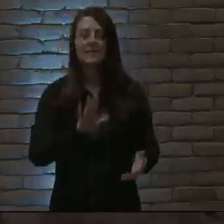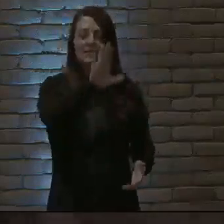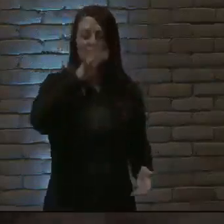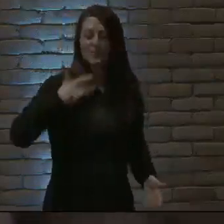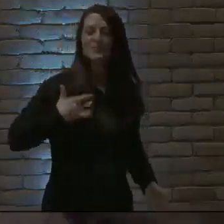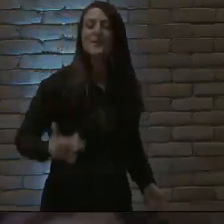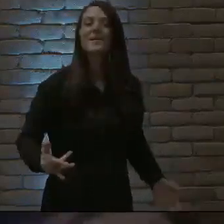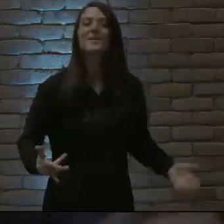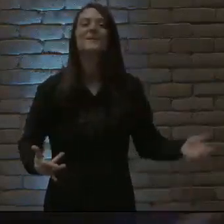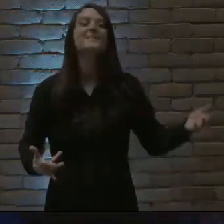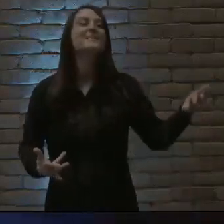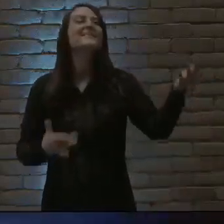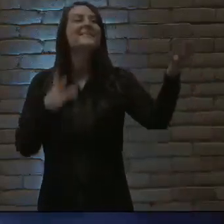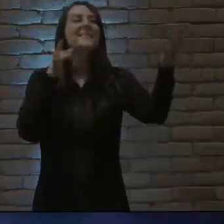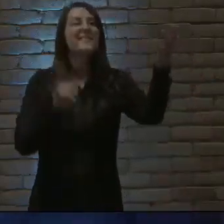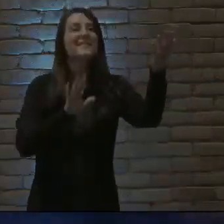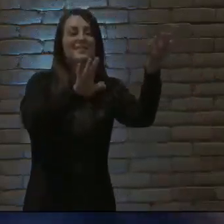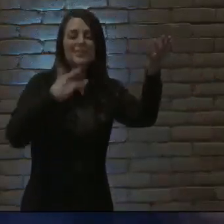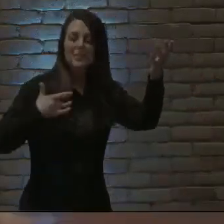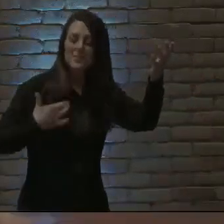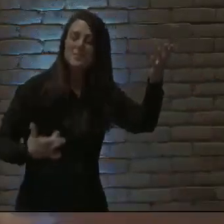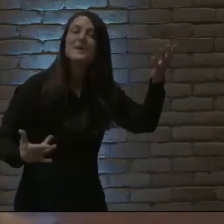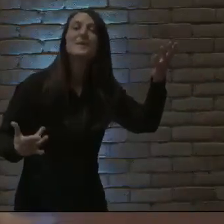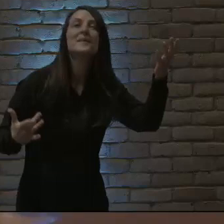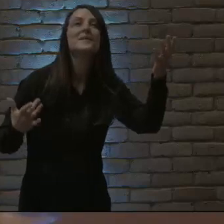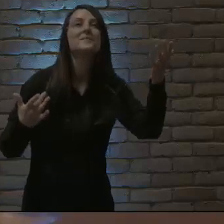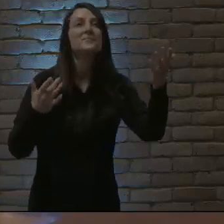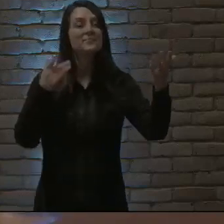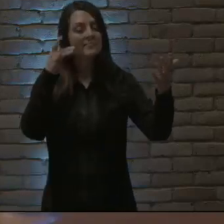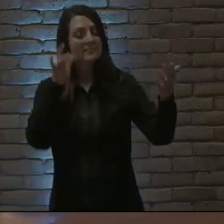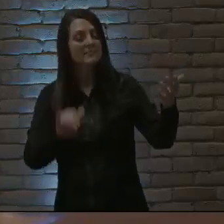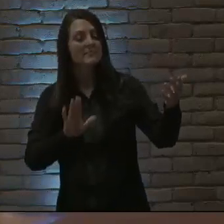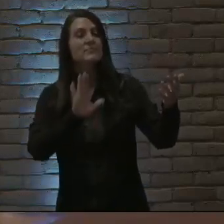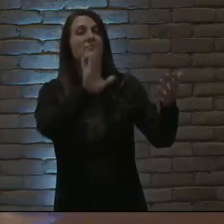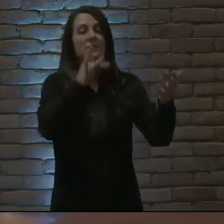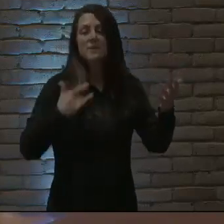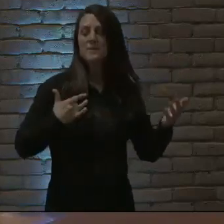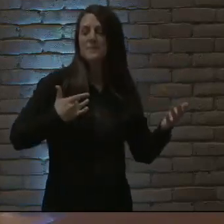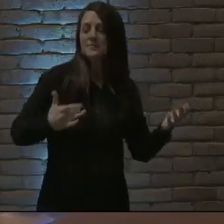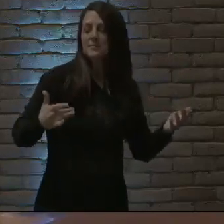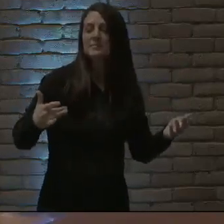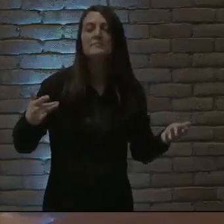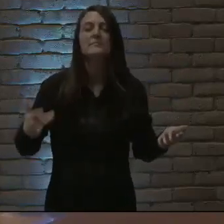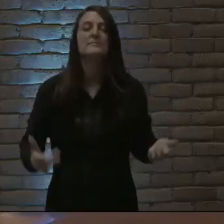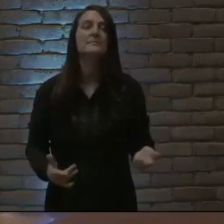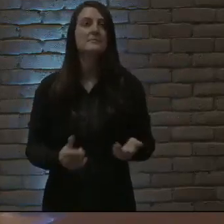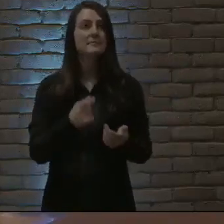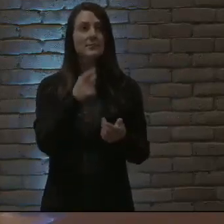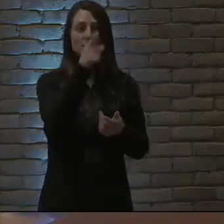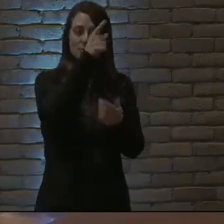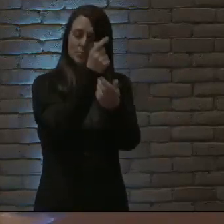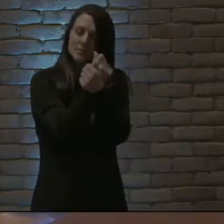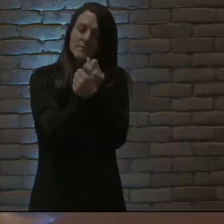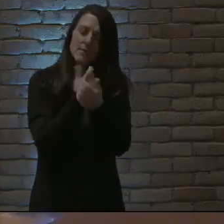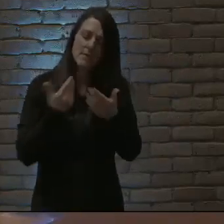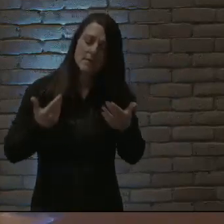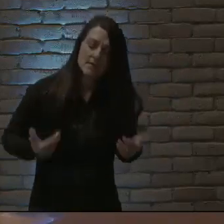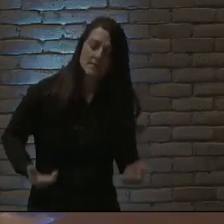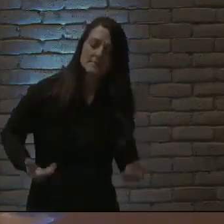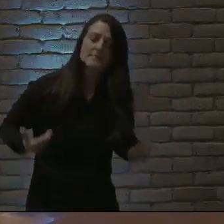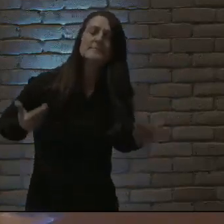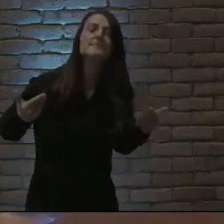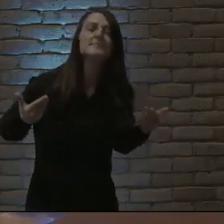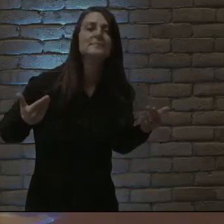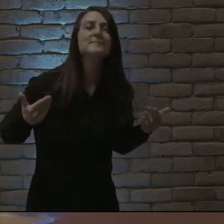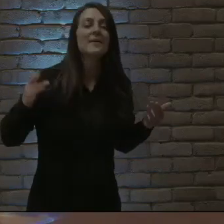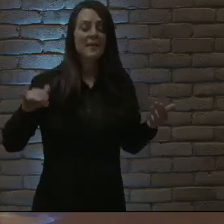It's who you are It's who you are It's who you are And I'm loved